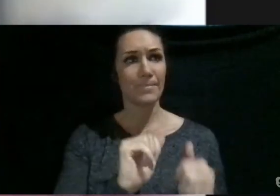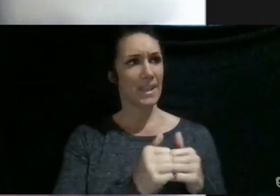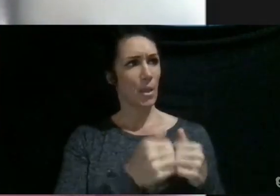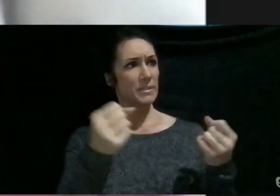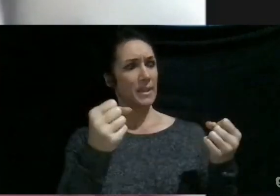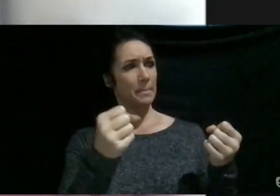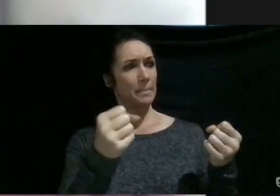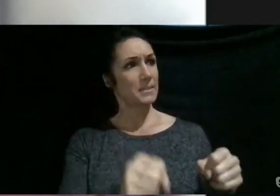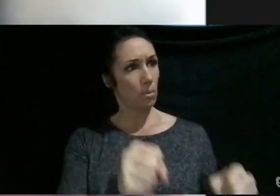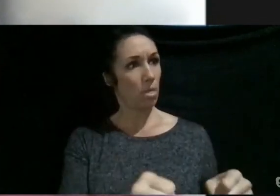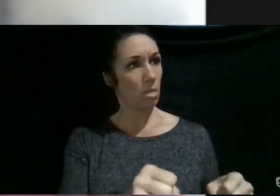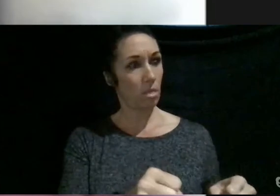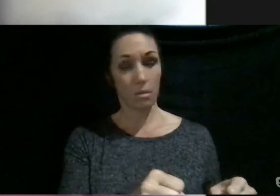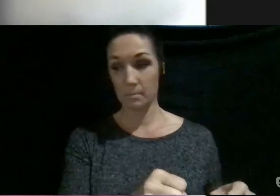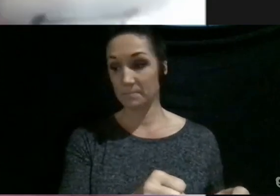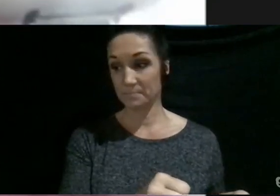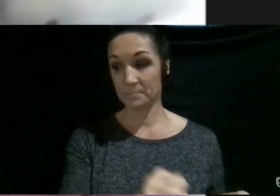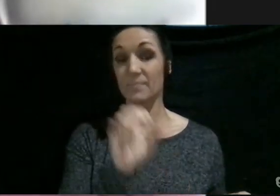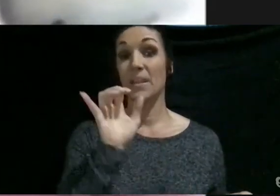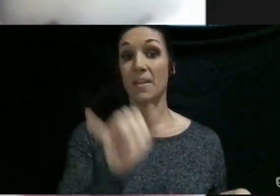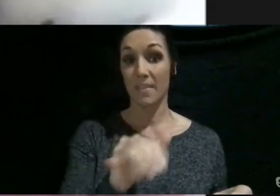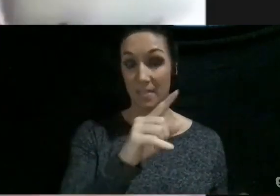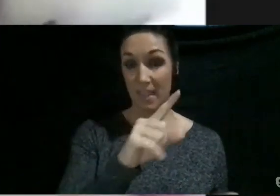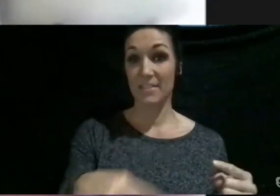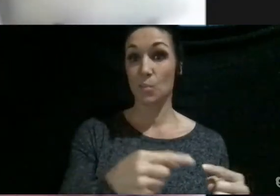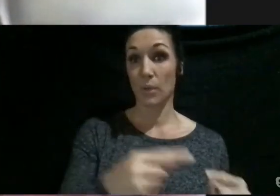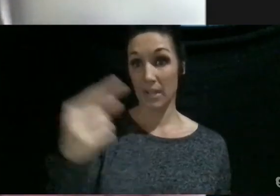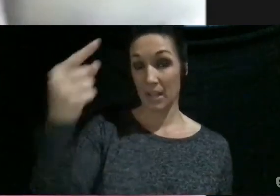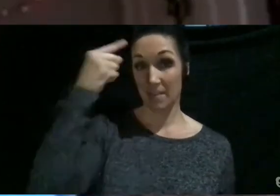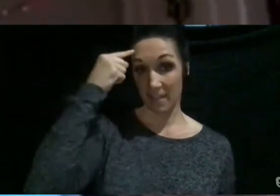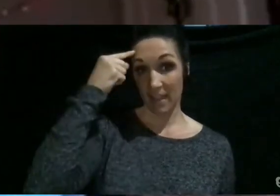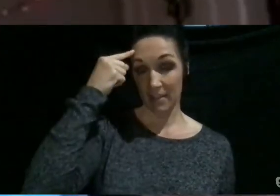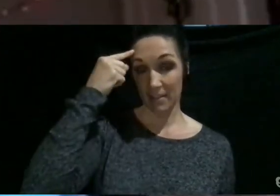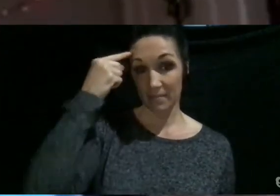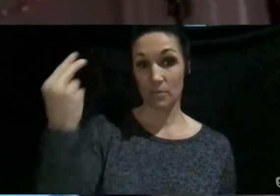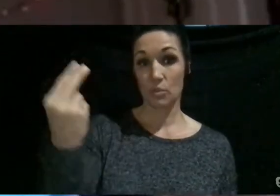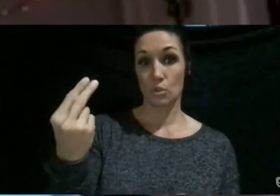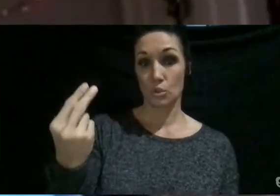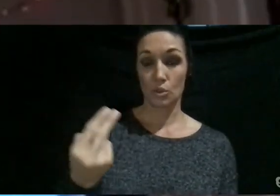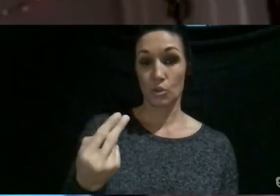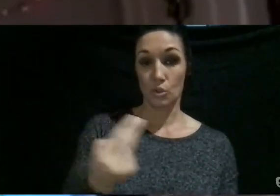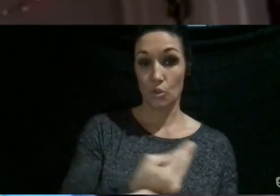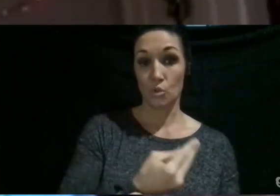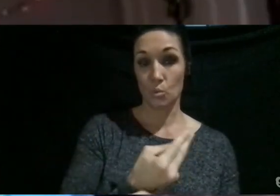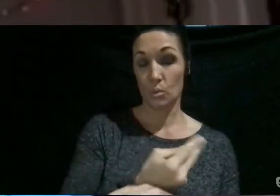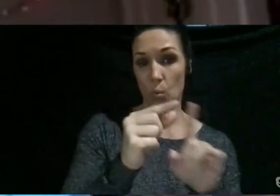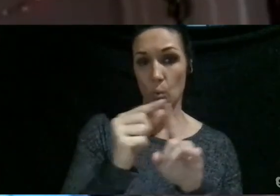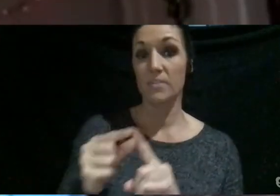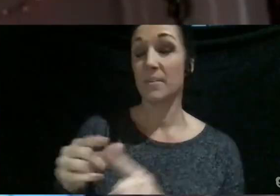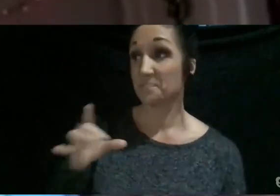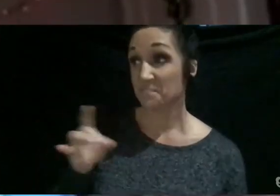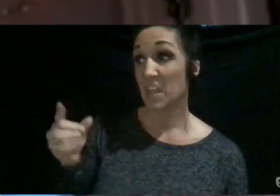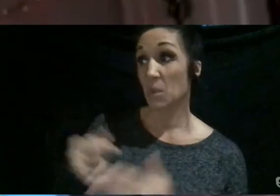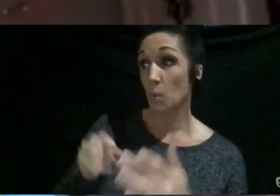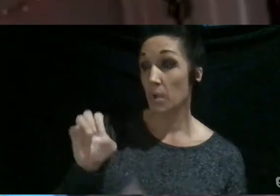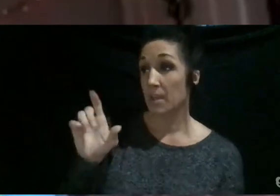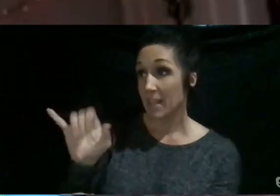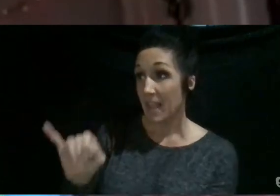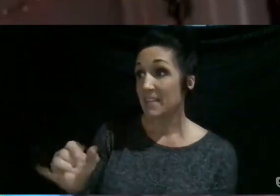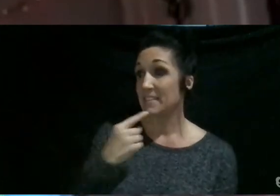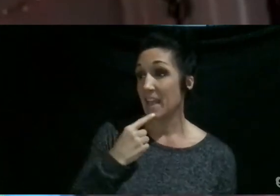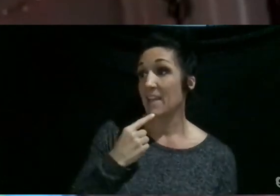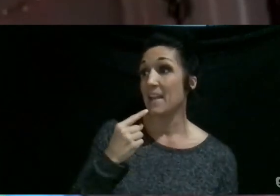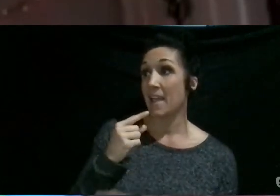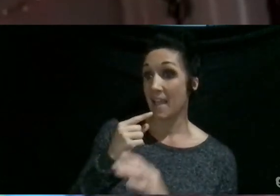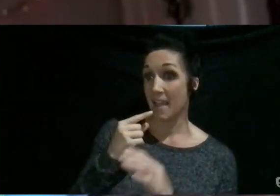possible? And that's when I think you use your words. I like what Eli said about actions versus like speaking about